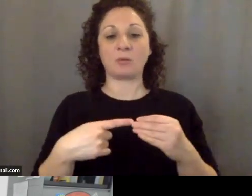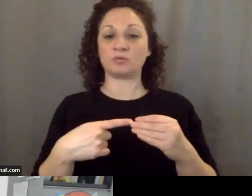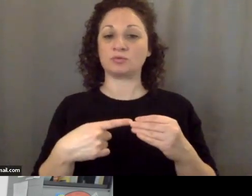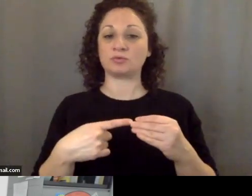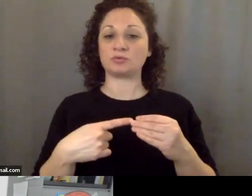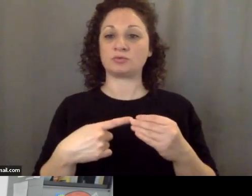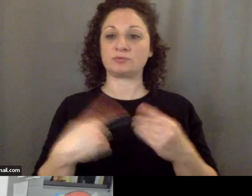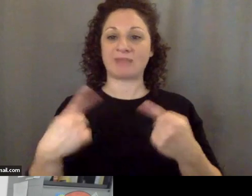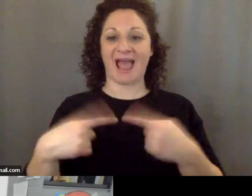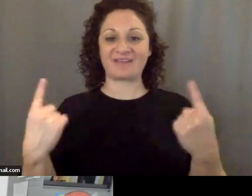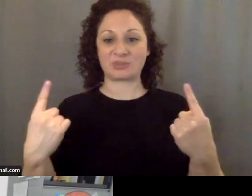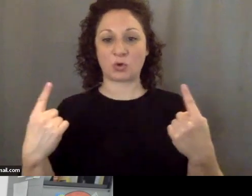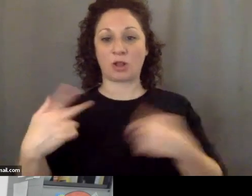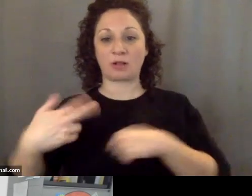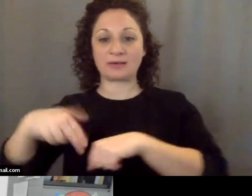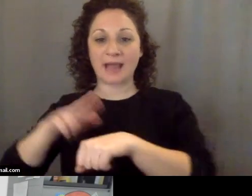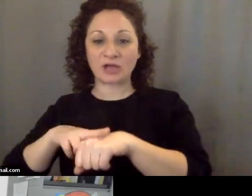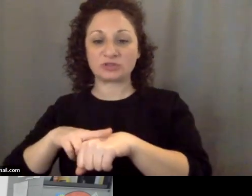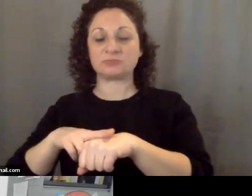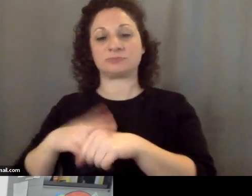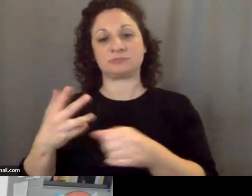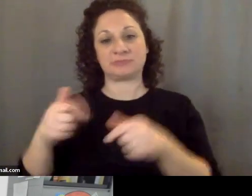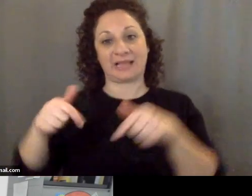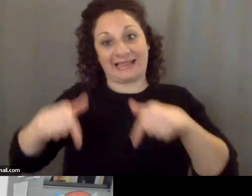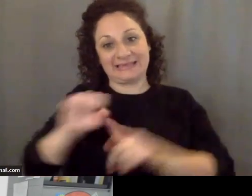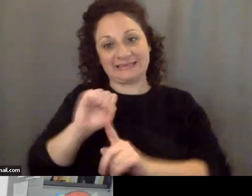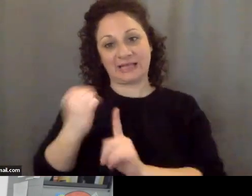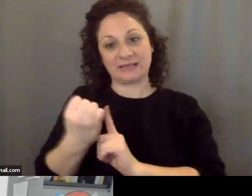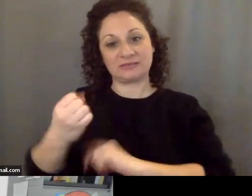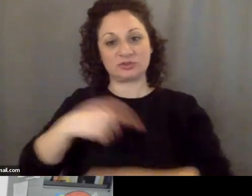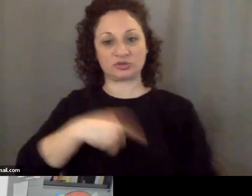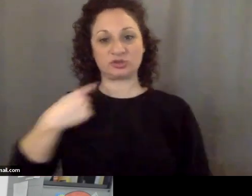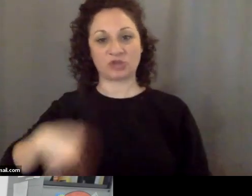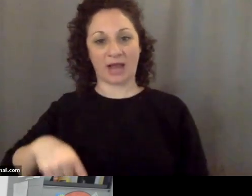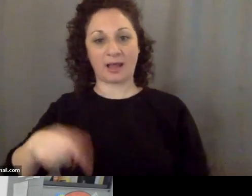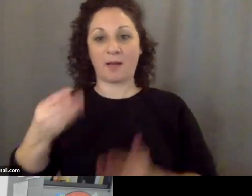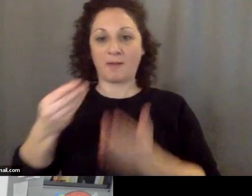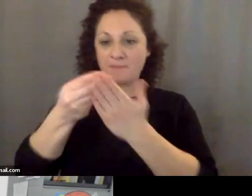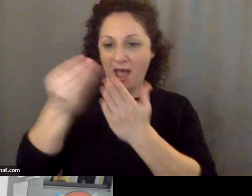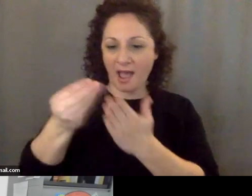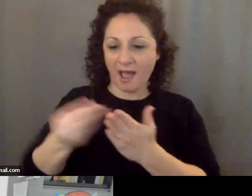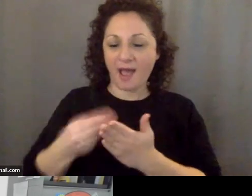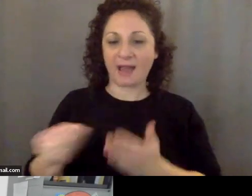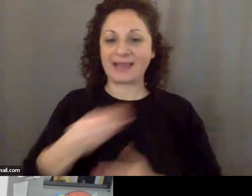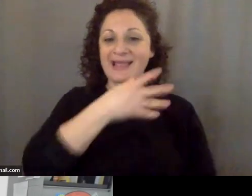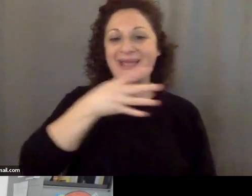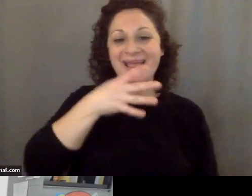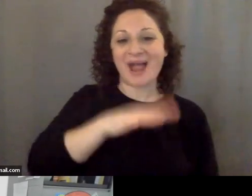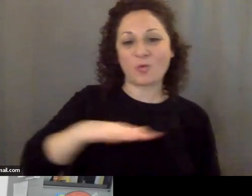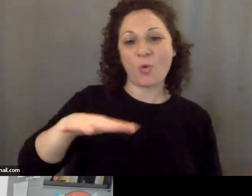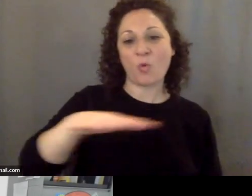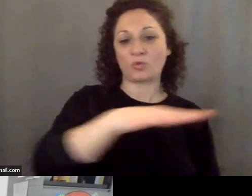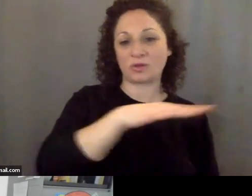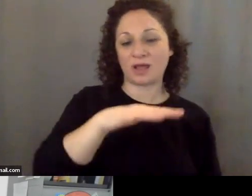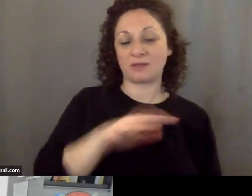adversarial nations and read China in this case buying up agricultural land so the U.S.